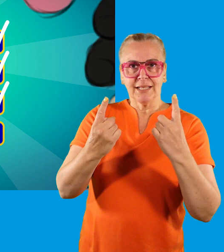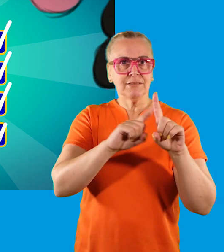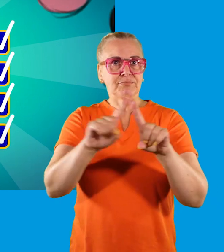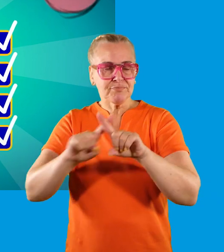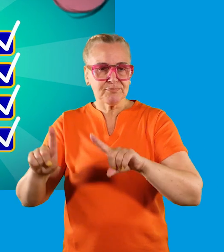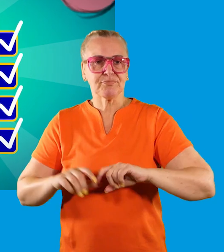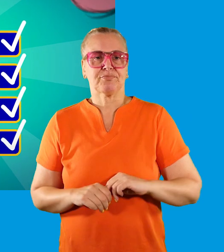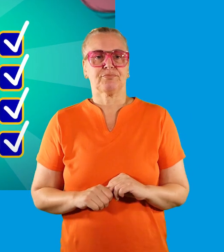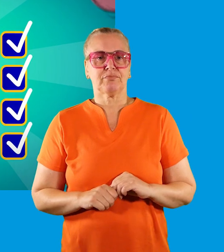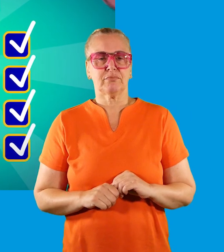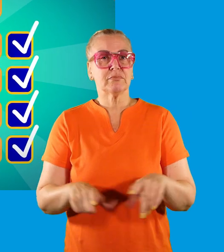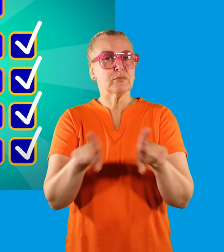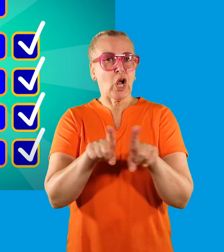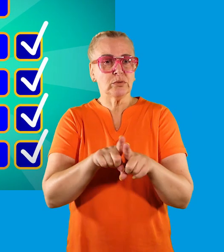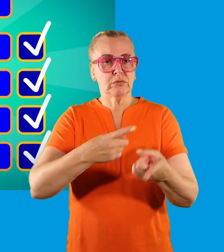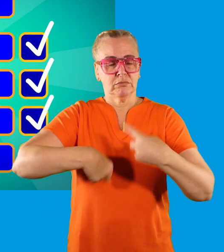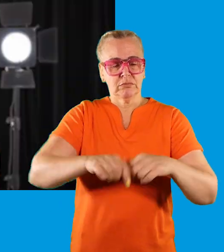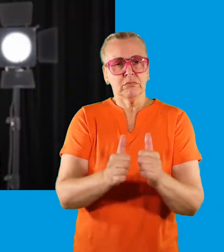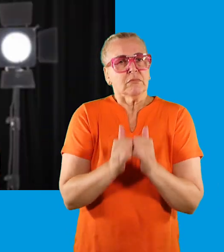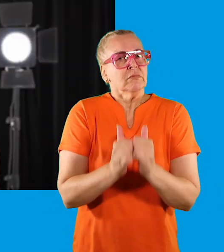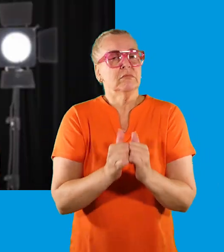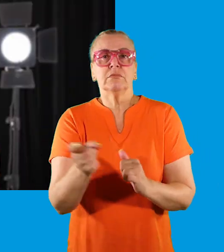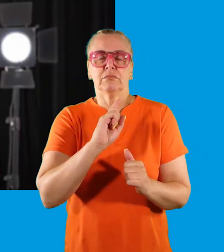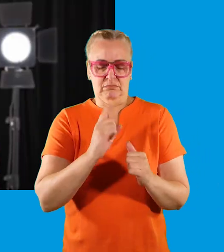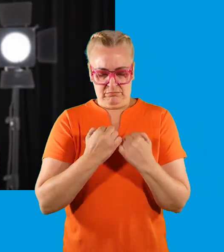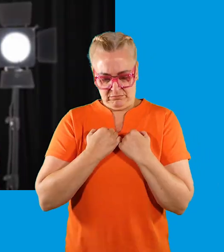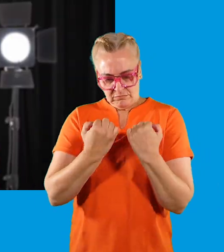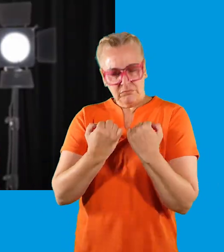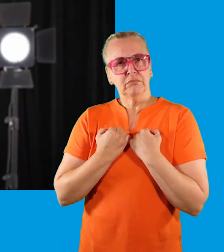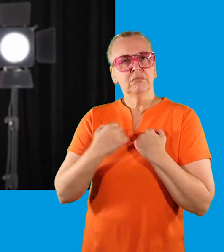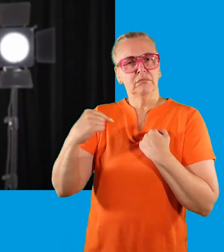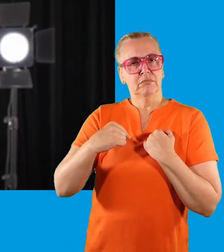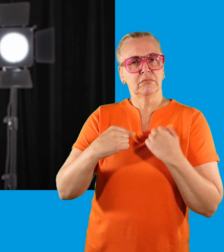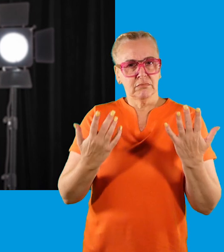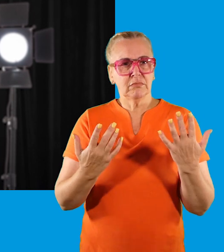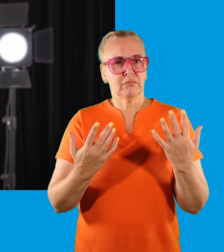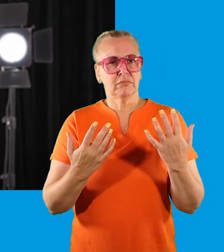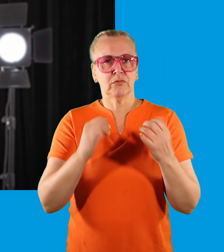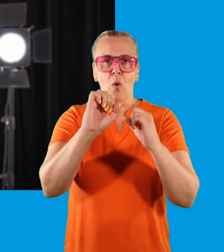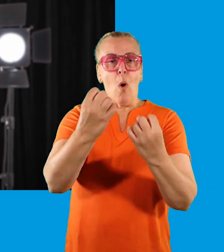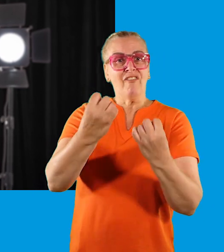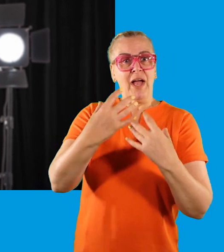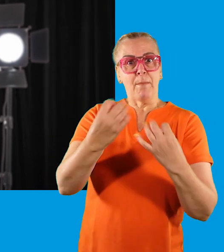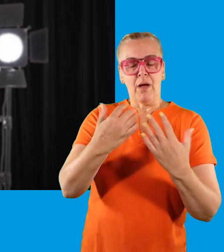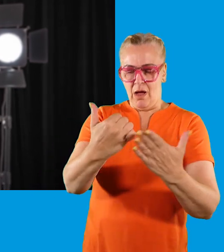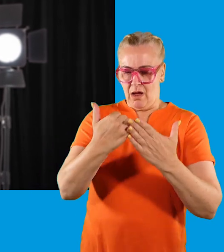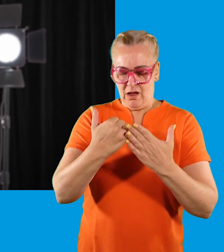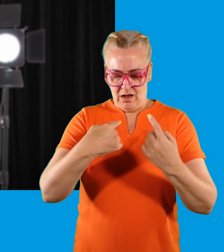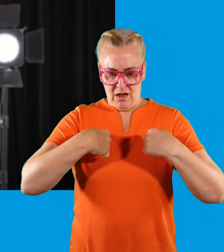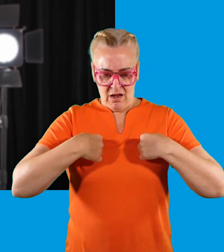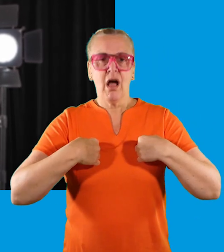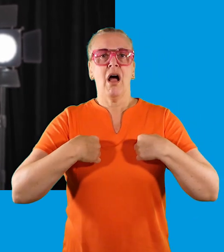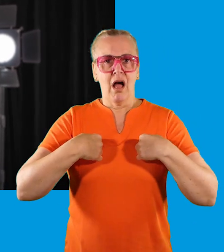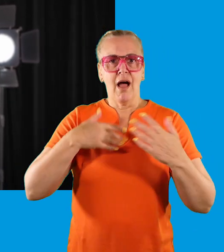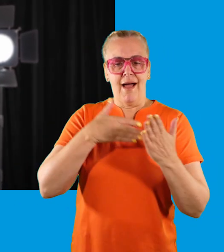levels of disability knowledge and understanding. Also, we value self-reflection, so your feedback helps us identify